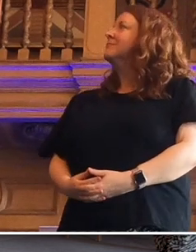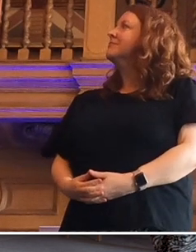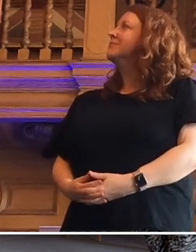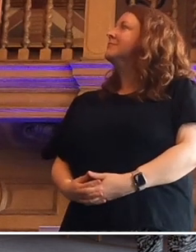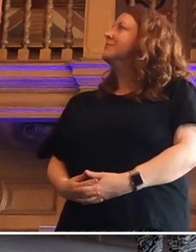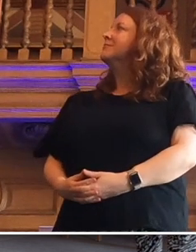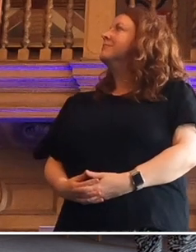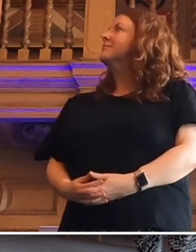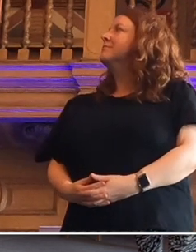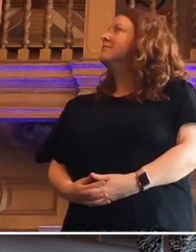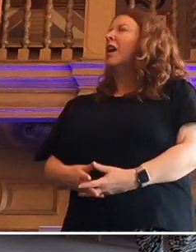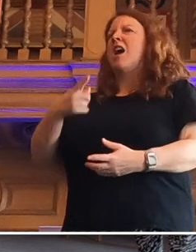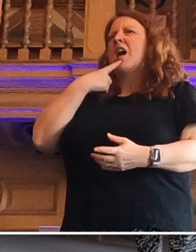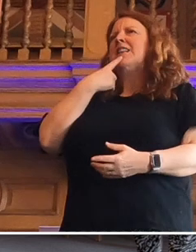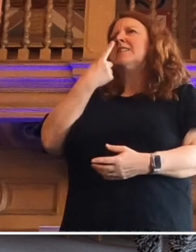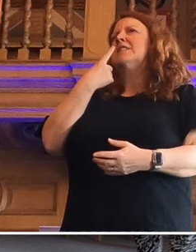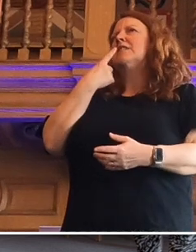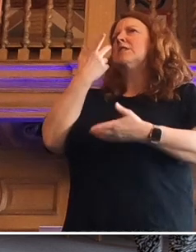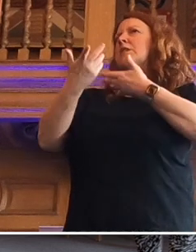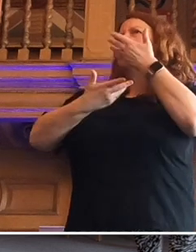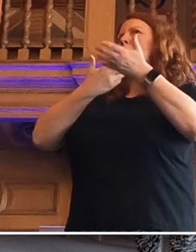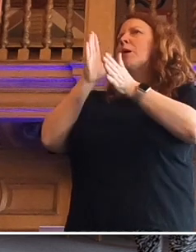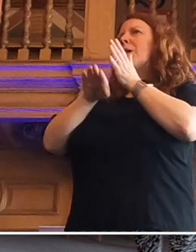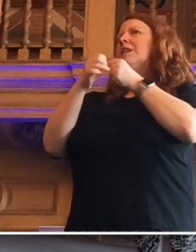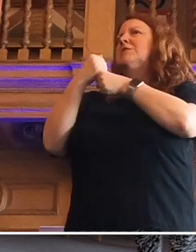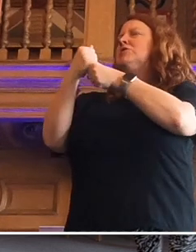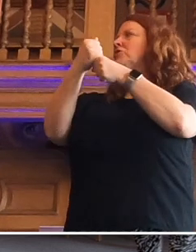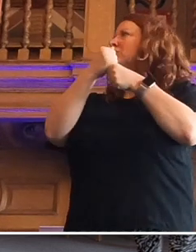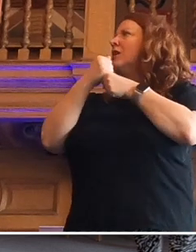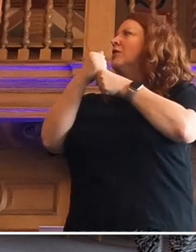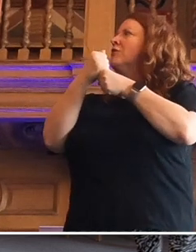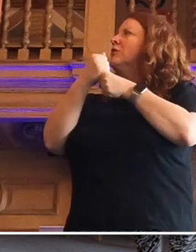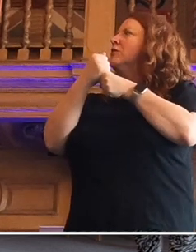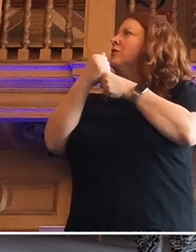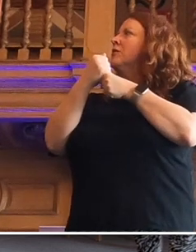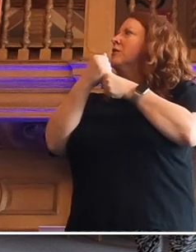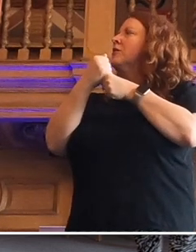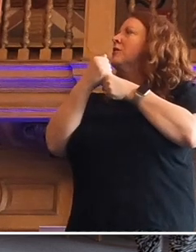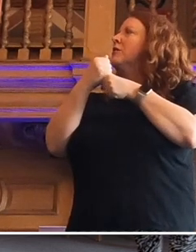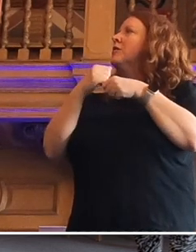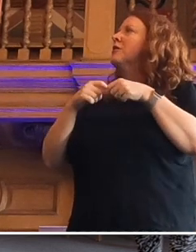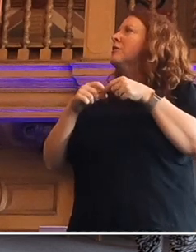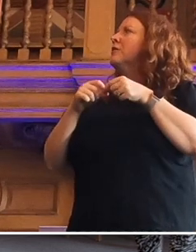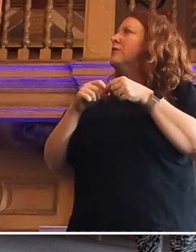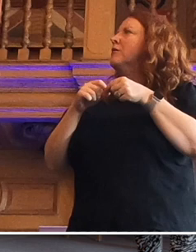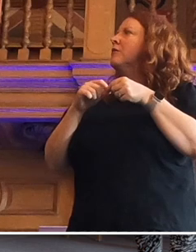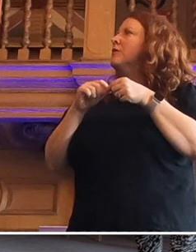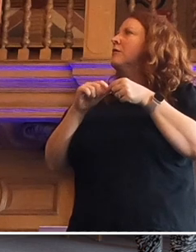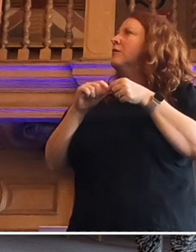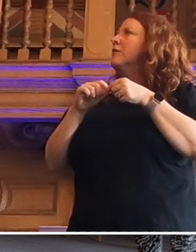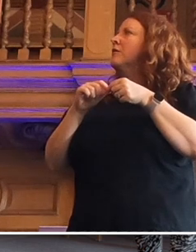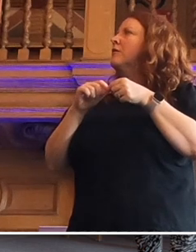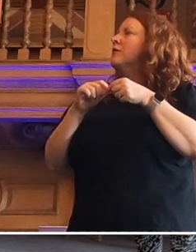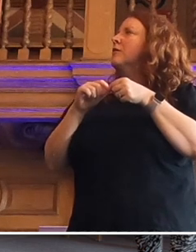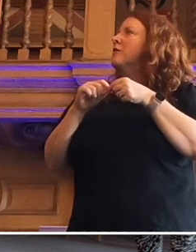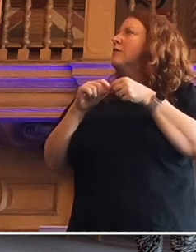So, I talked about the general context. Amartya Sen, forgive